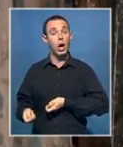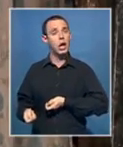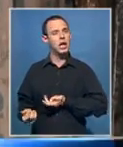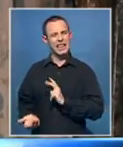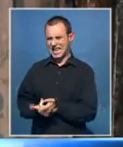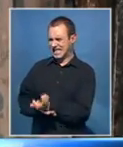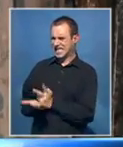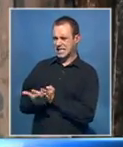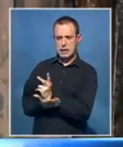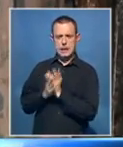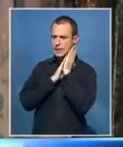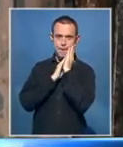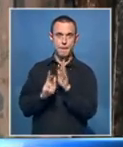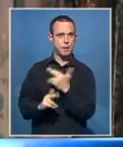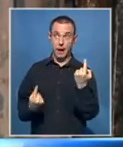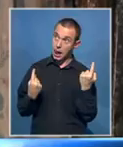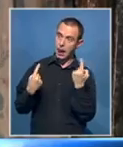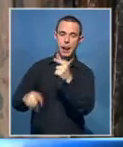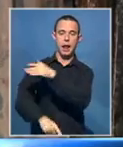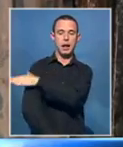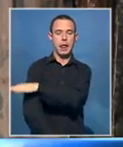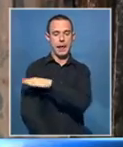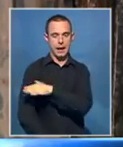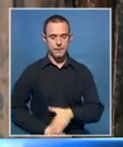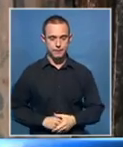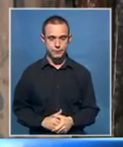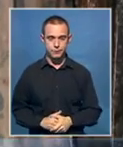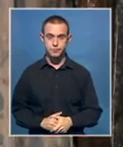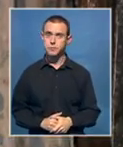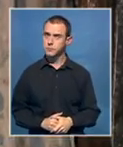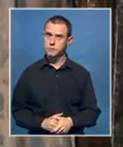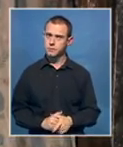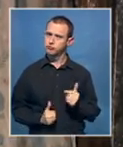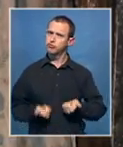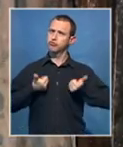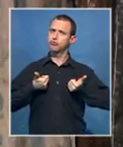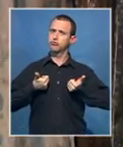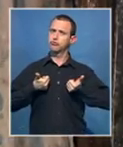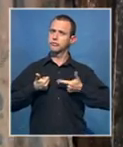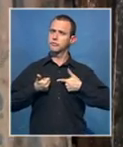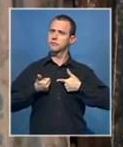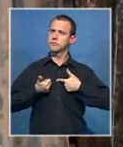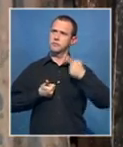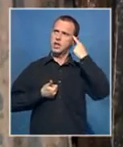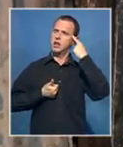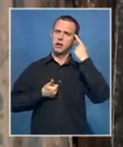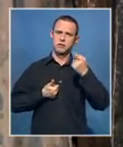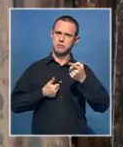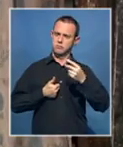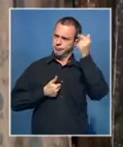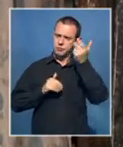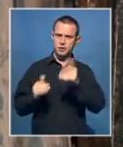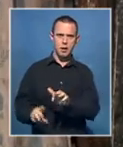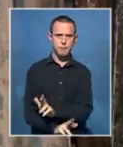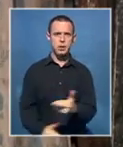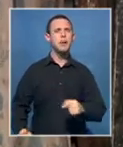They were still okay. I didn't even think they would die. I